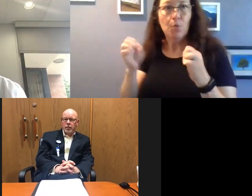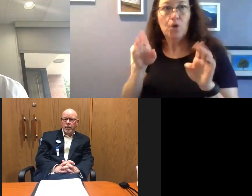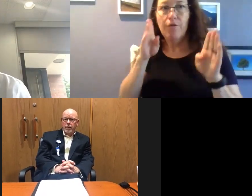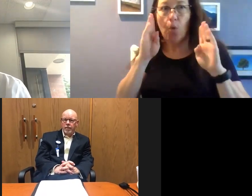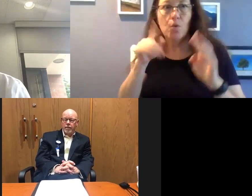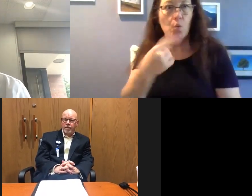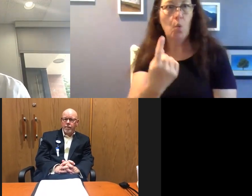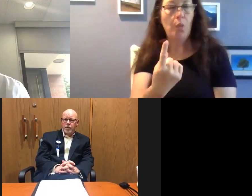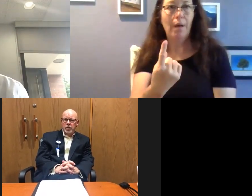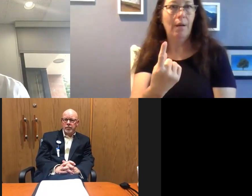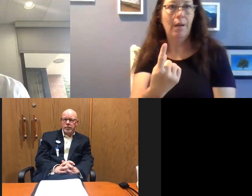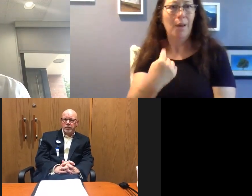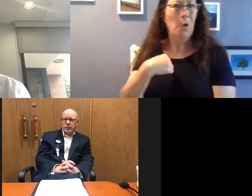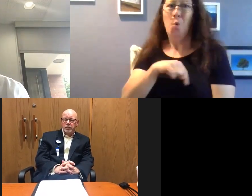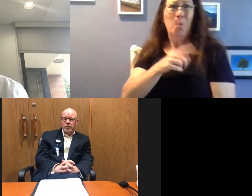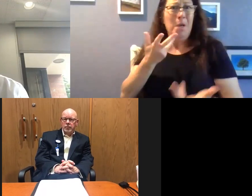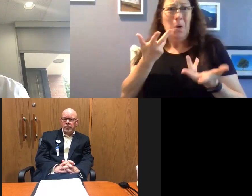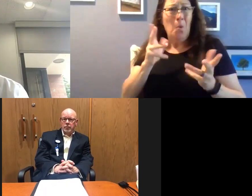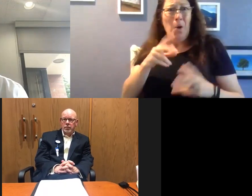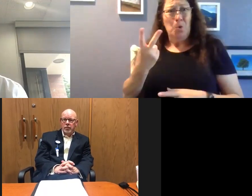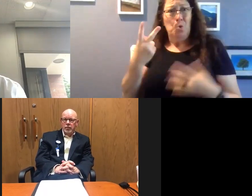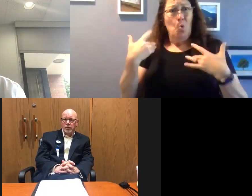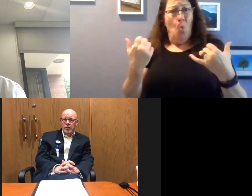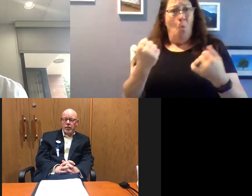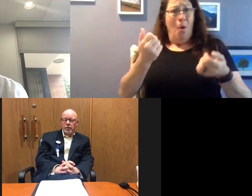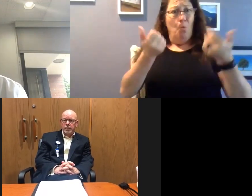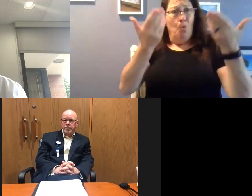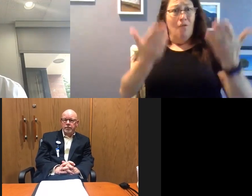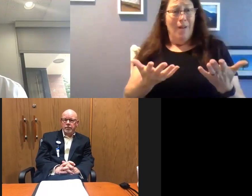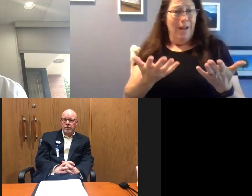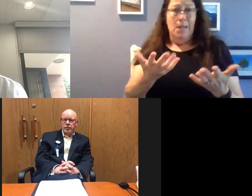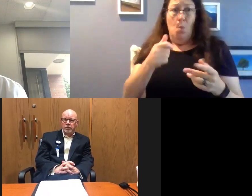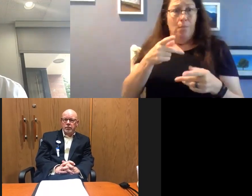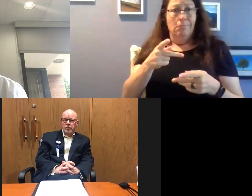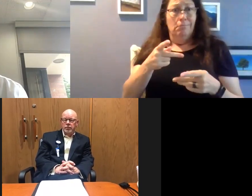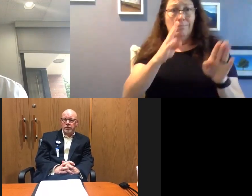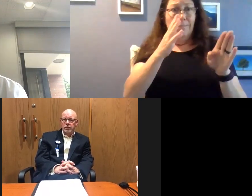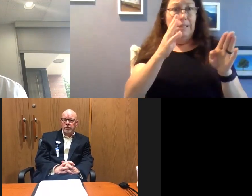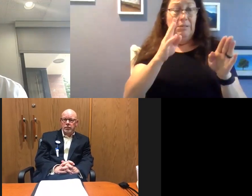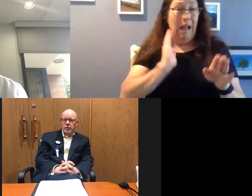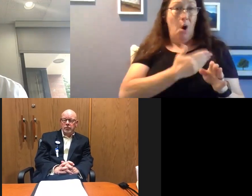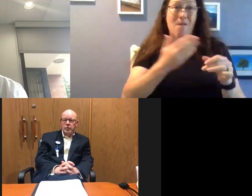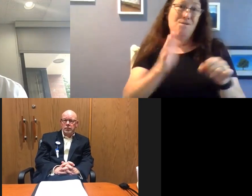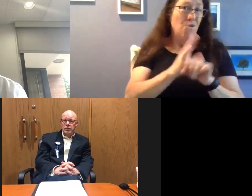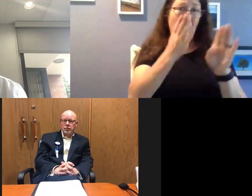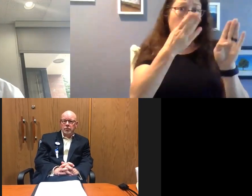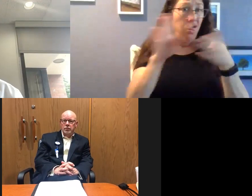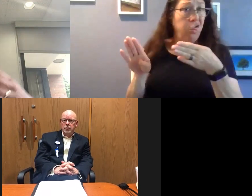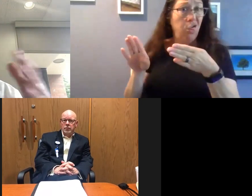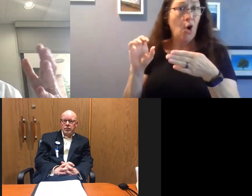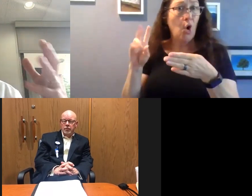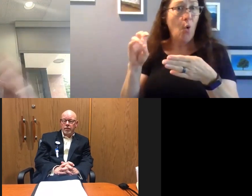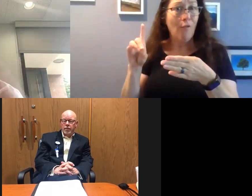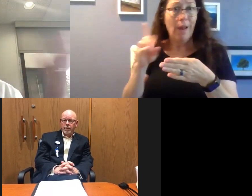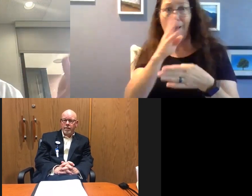And that is just not where we want to go as two healthcare providers, nor that's, that's not the place the community wants us to go. So